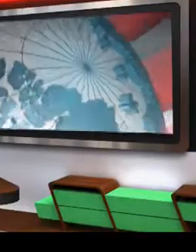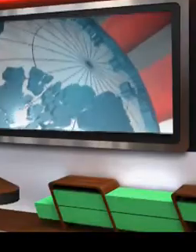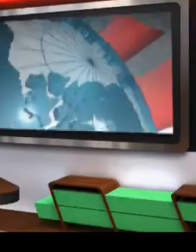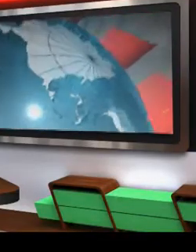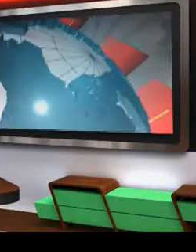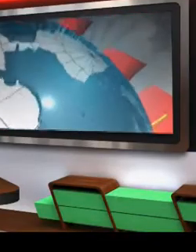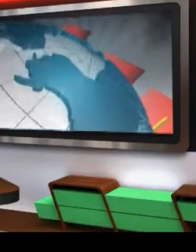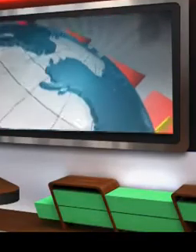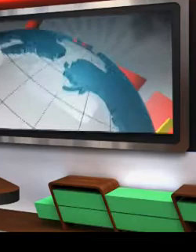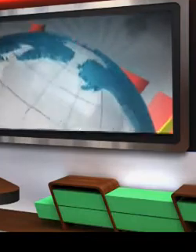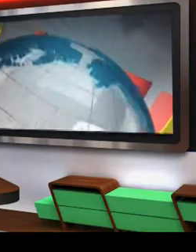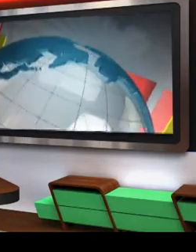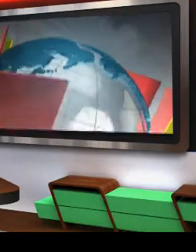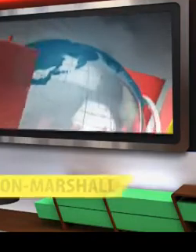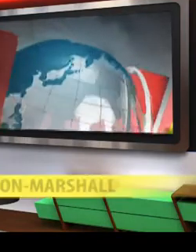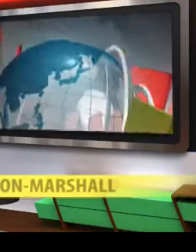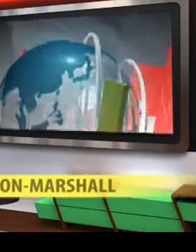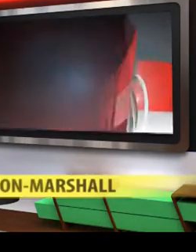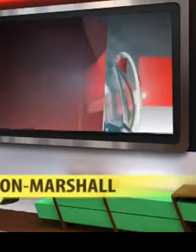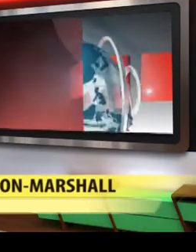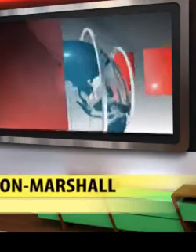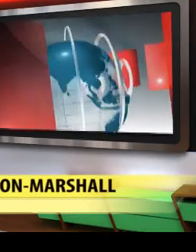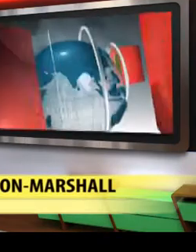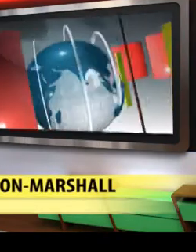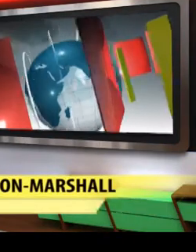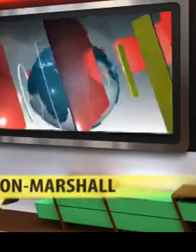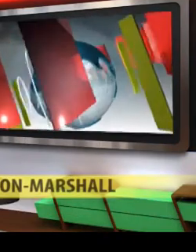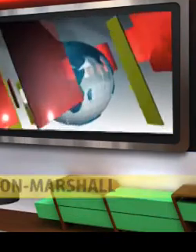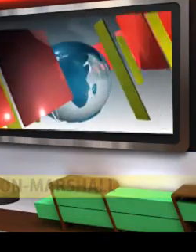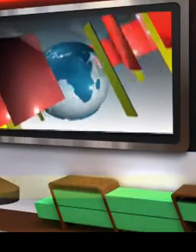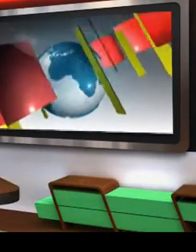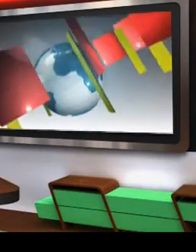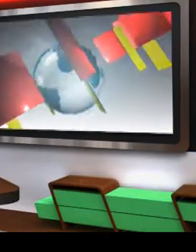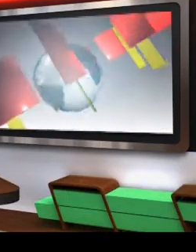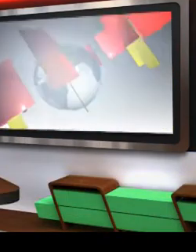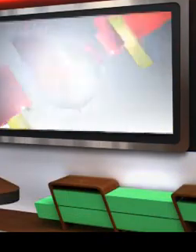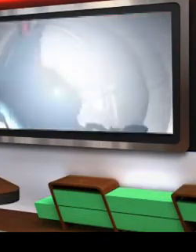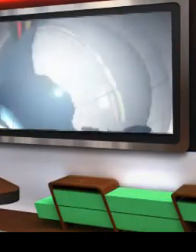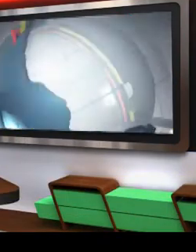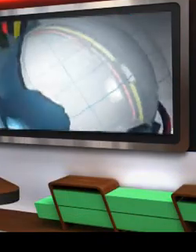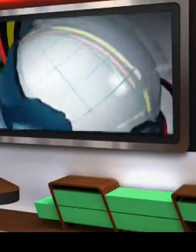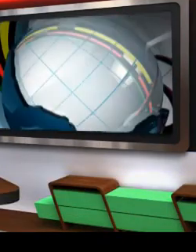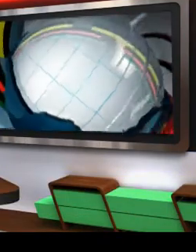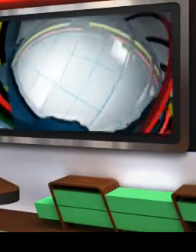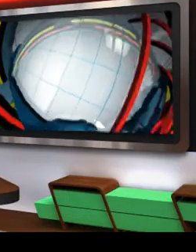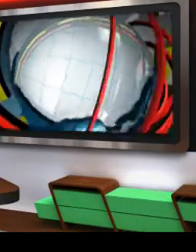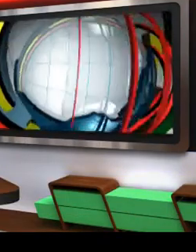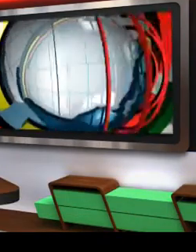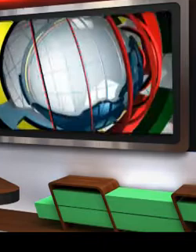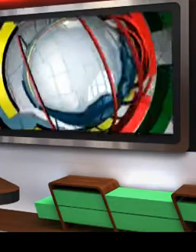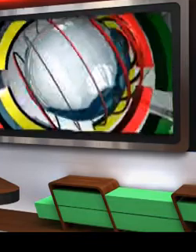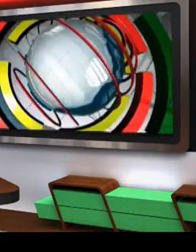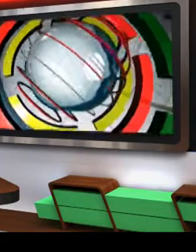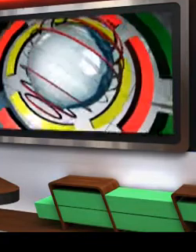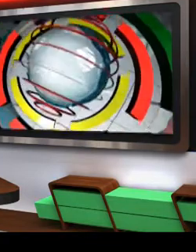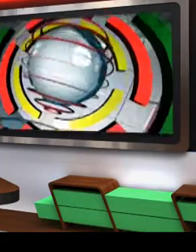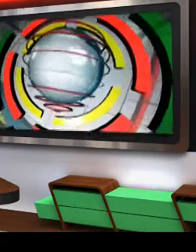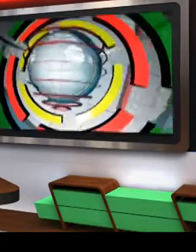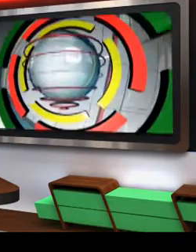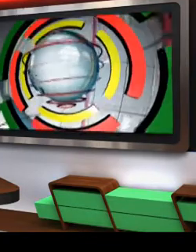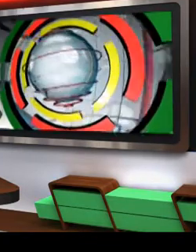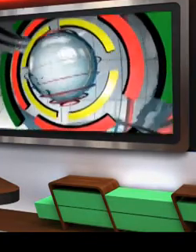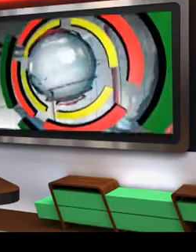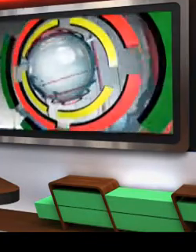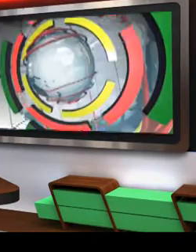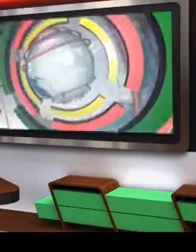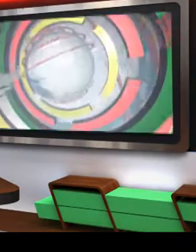That brings us to the end of local news for today. On behalf of the entire STVS local news production team, I'm Dakota Simpson,